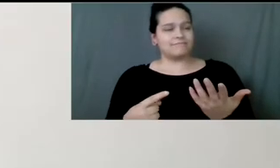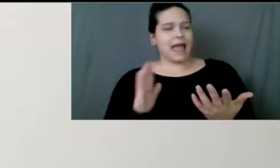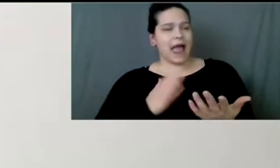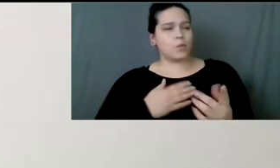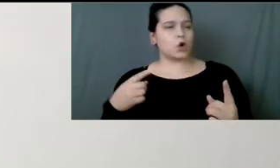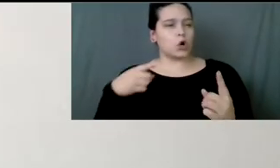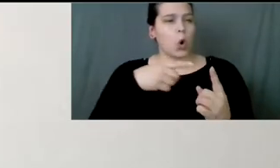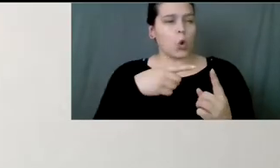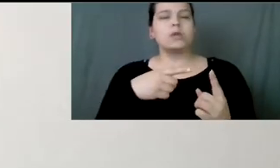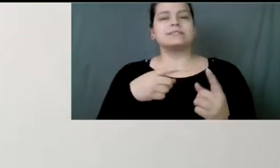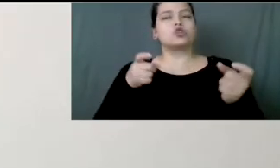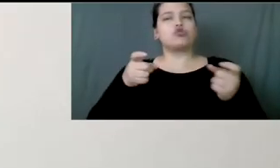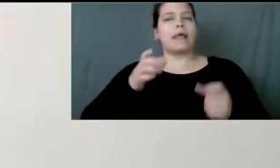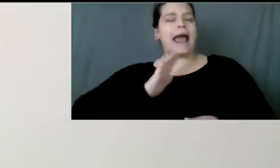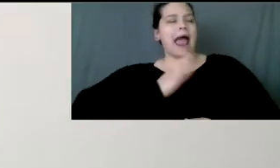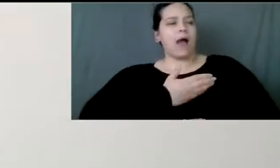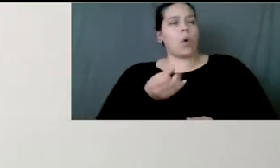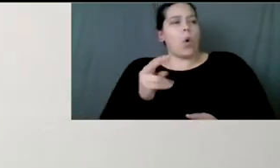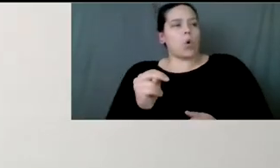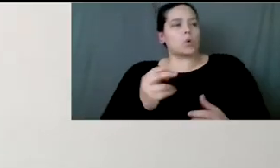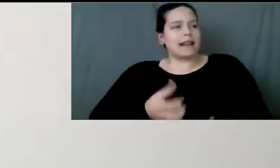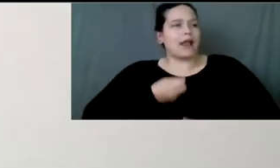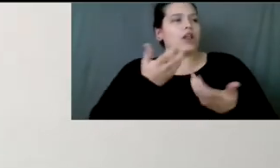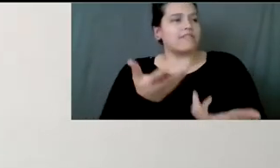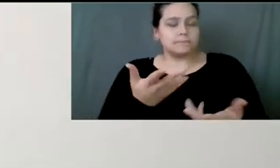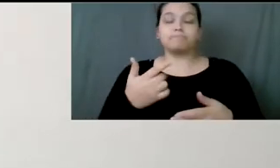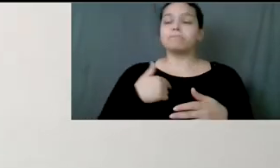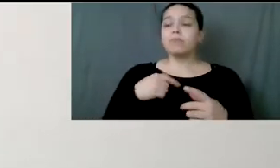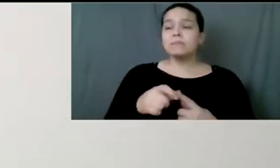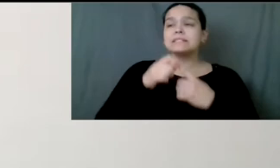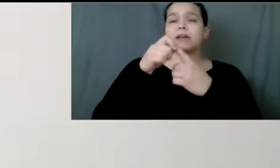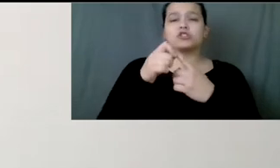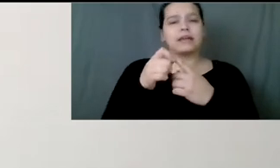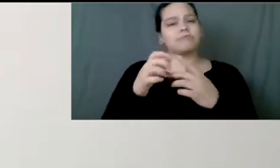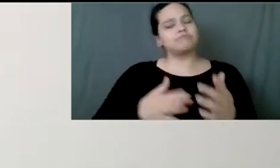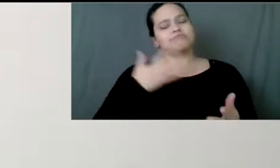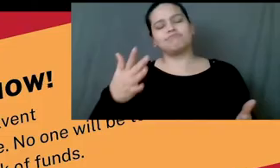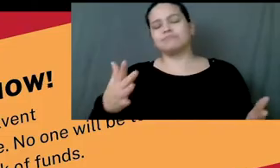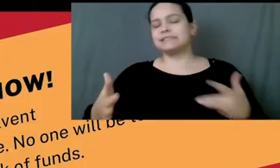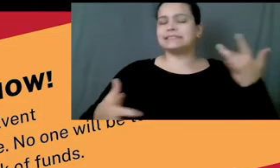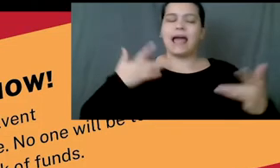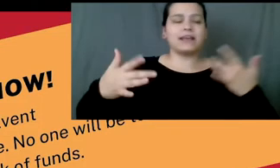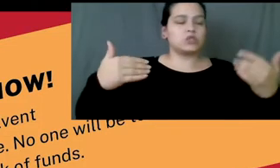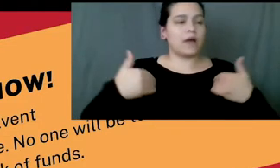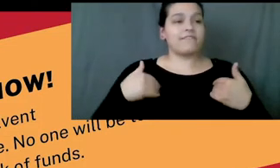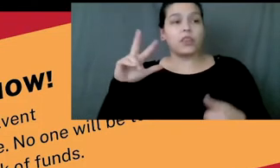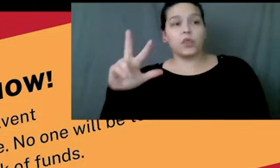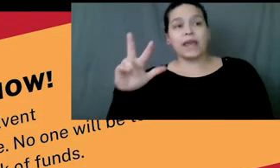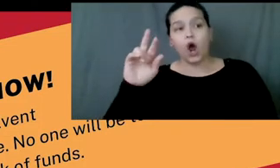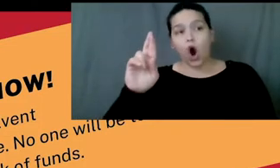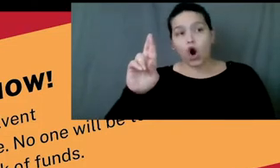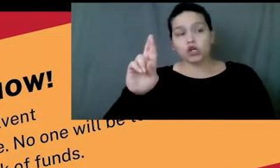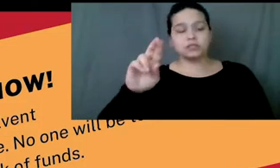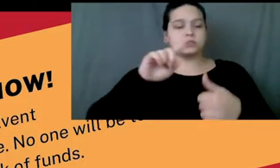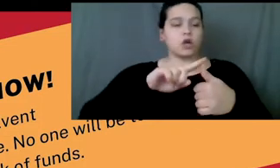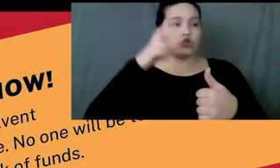colonialism. I'm especially delighted to bring the three Rs, realize, recognize, and reconciliation to